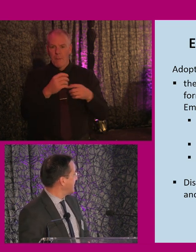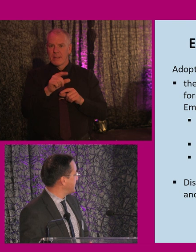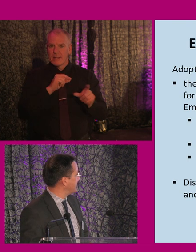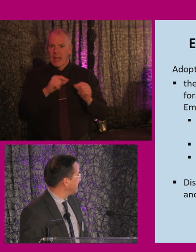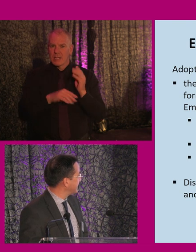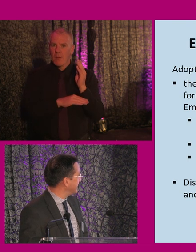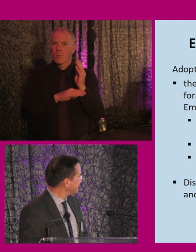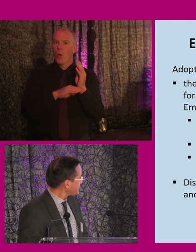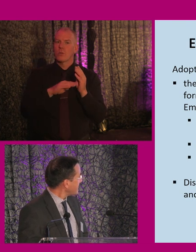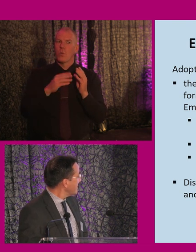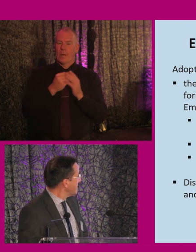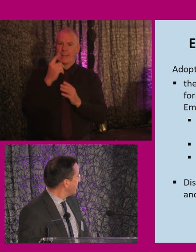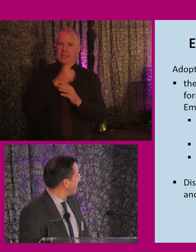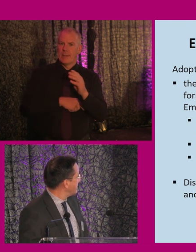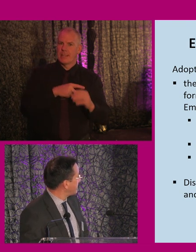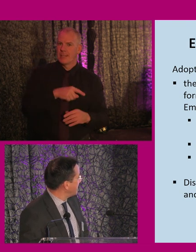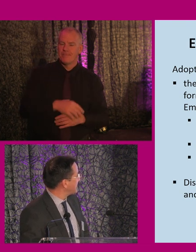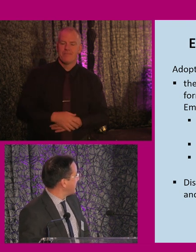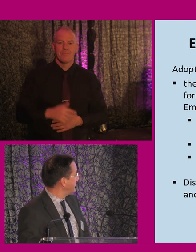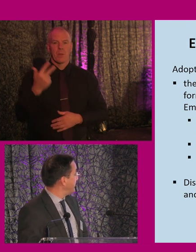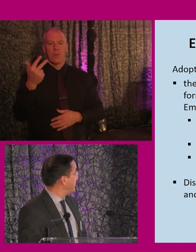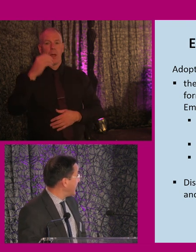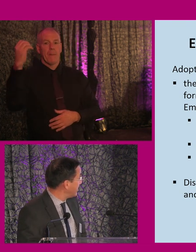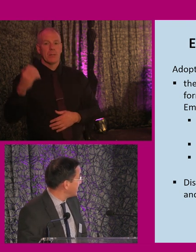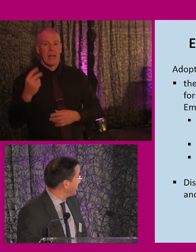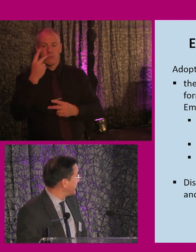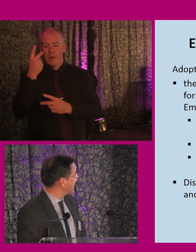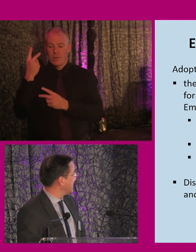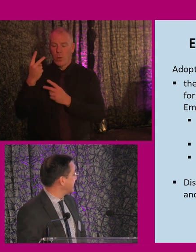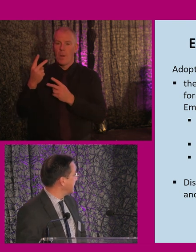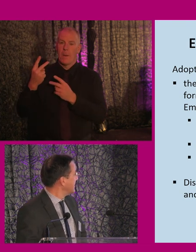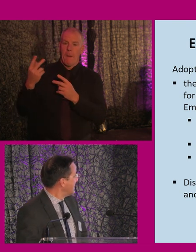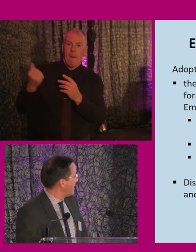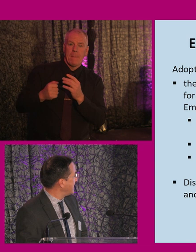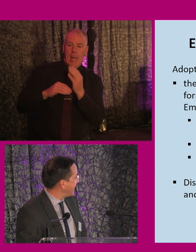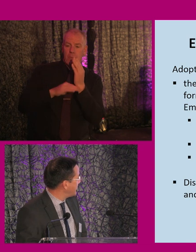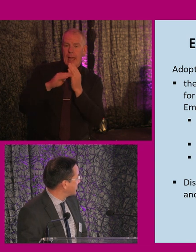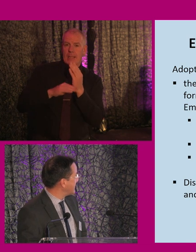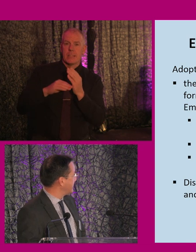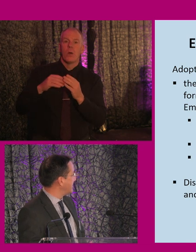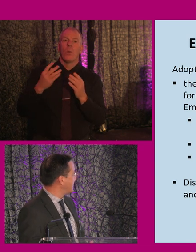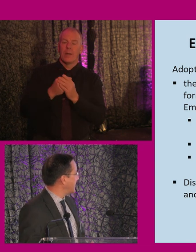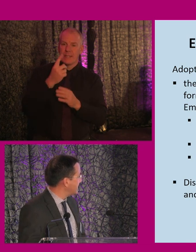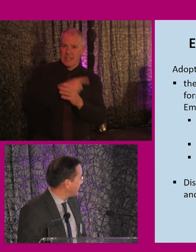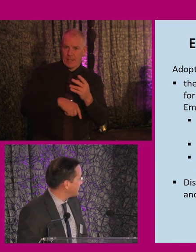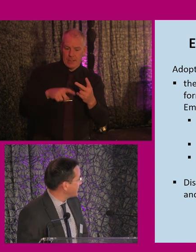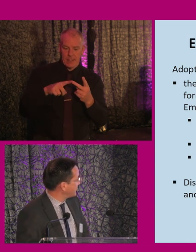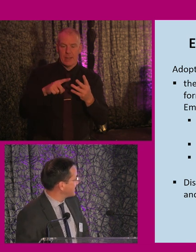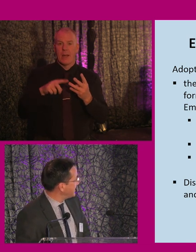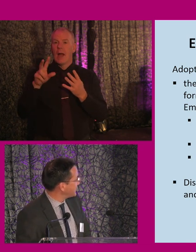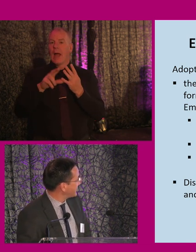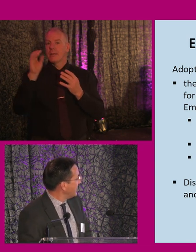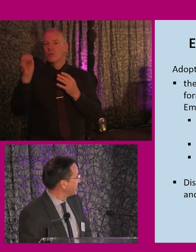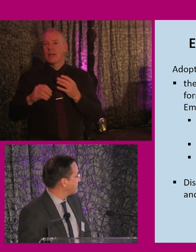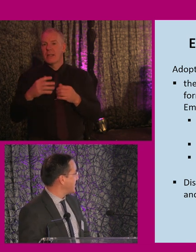promotion by disability. Only 3% review pay rates by disability. Only 8% of workplaces have special